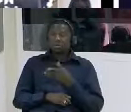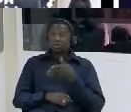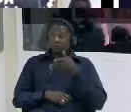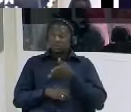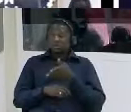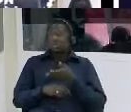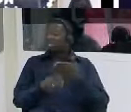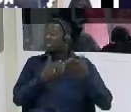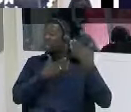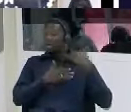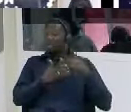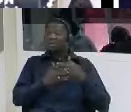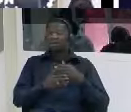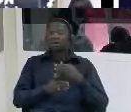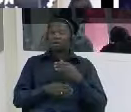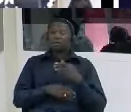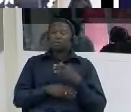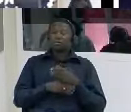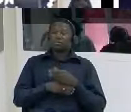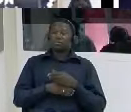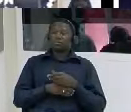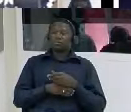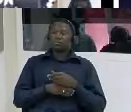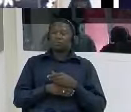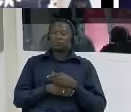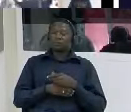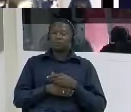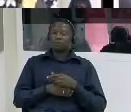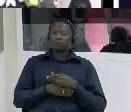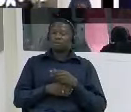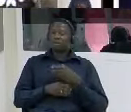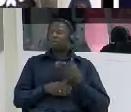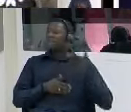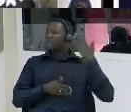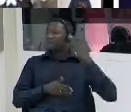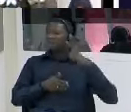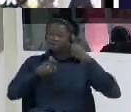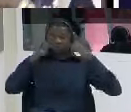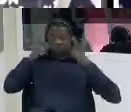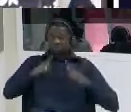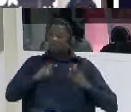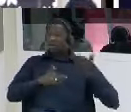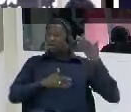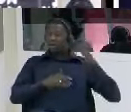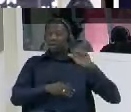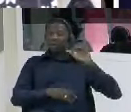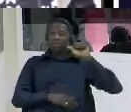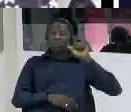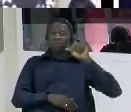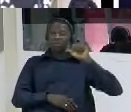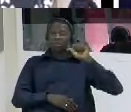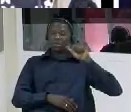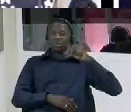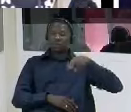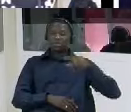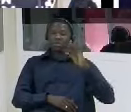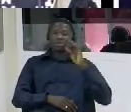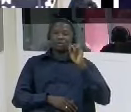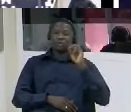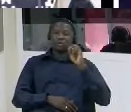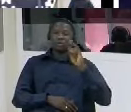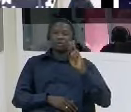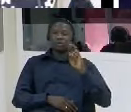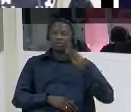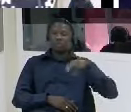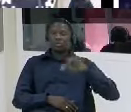there but i don't see her beating and uh formal depression lawyer antuman gay also i meet her meet him there but i don't see